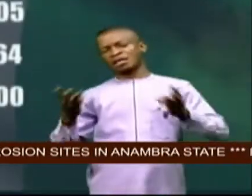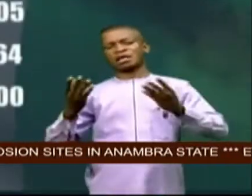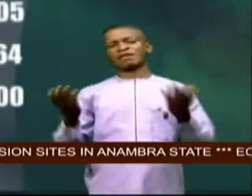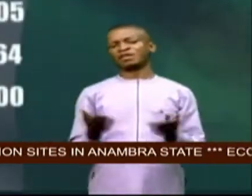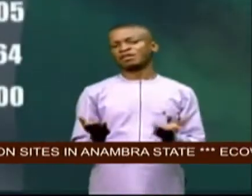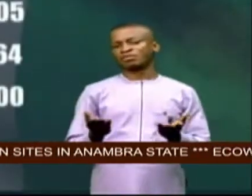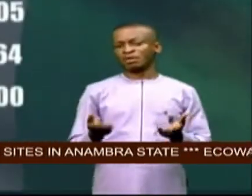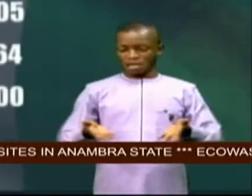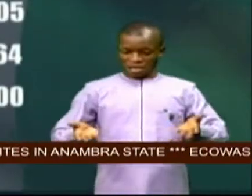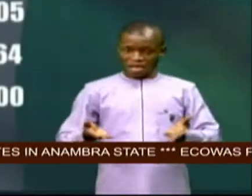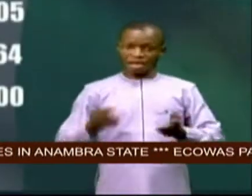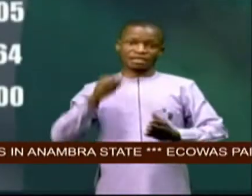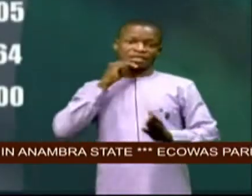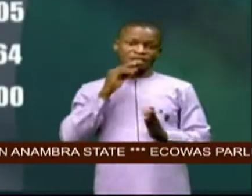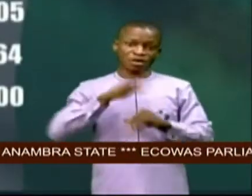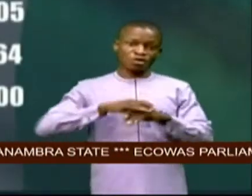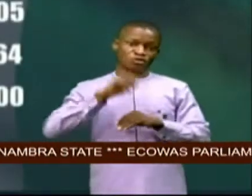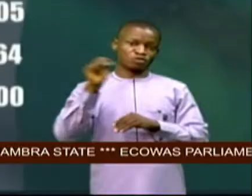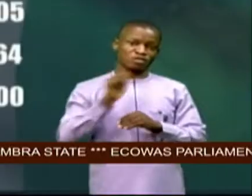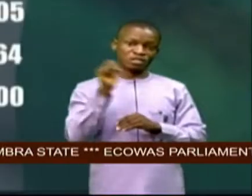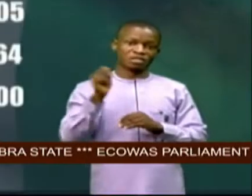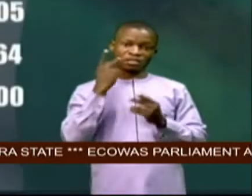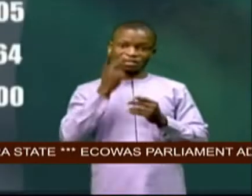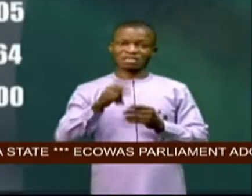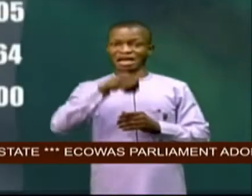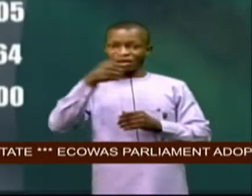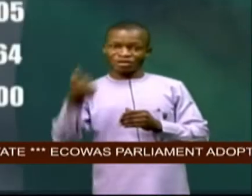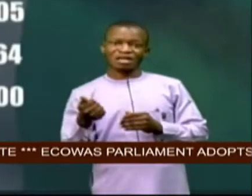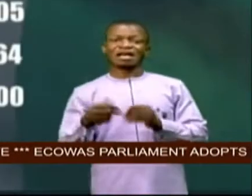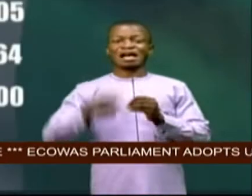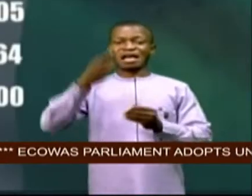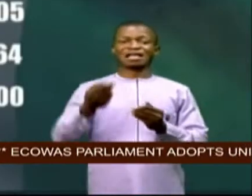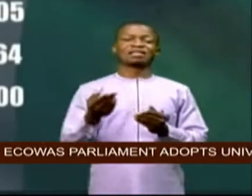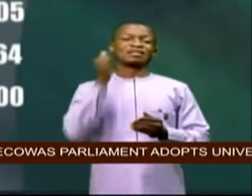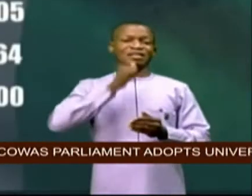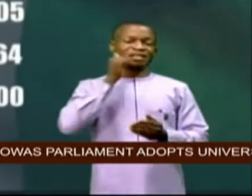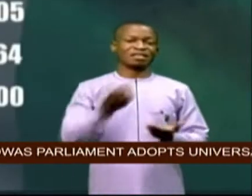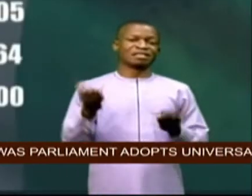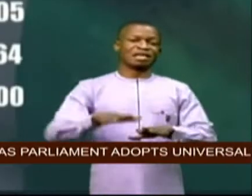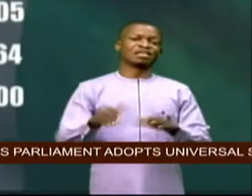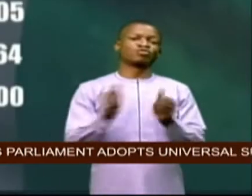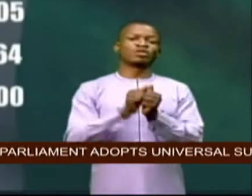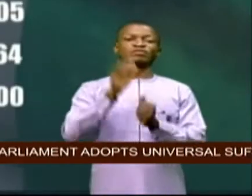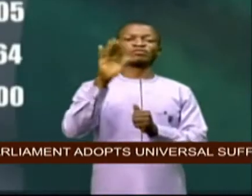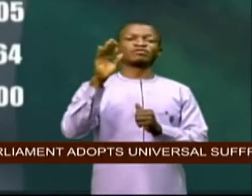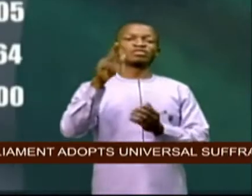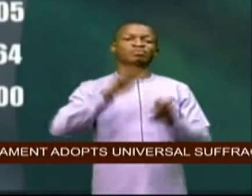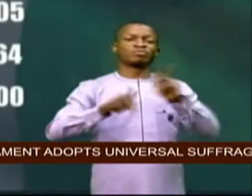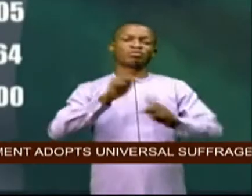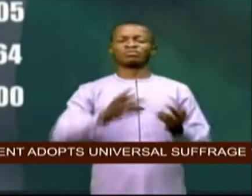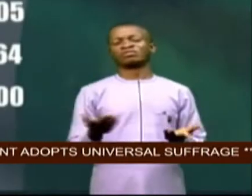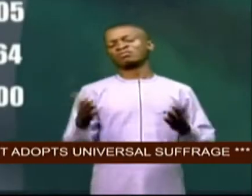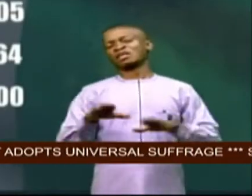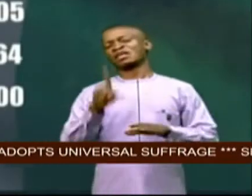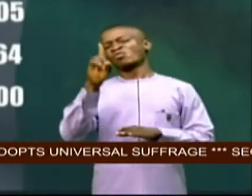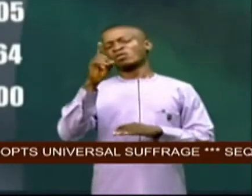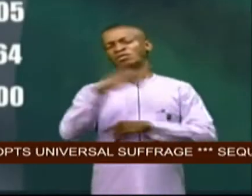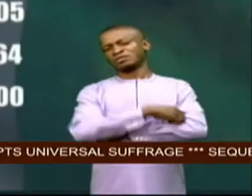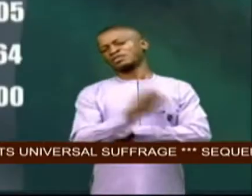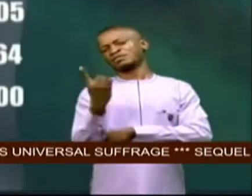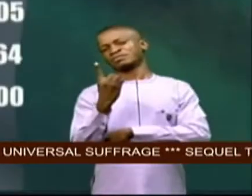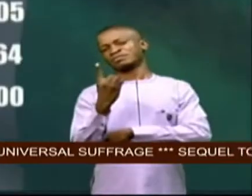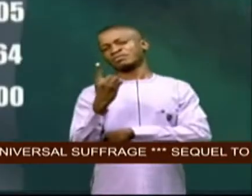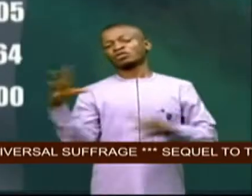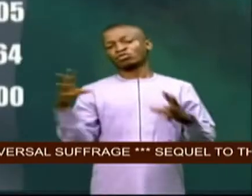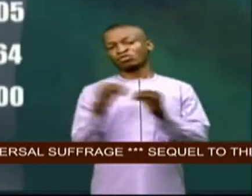nigeria on tuesday logged another high daily death toll from the pandemic with 15 people lost in one day a